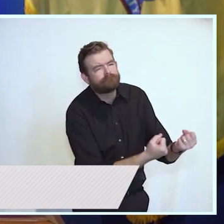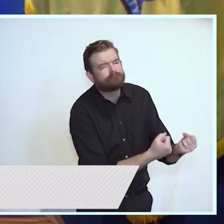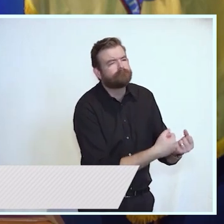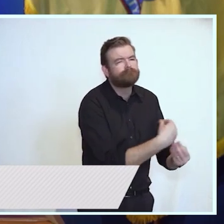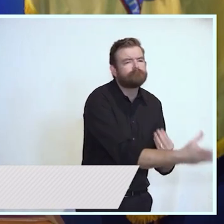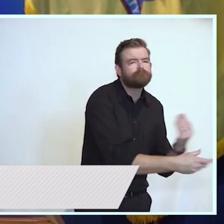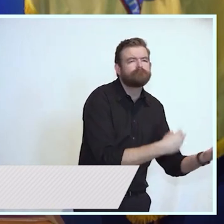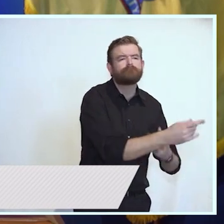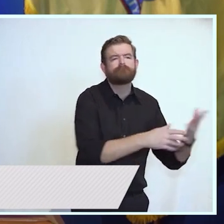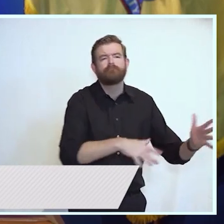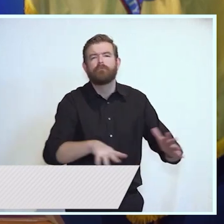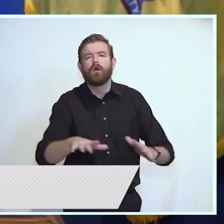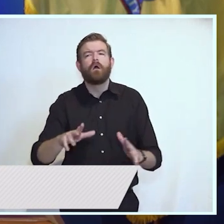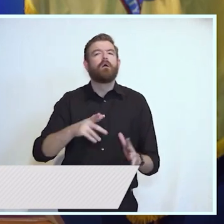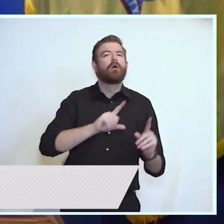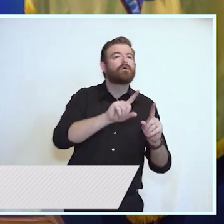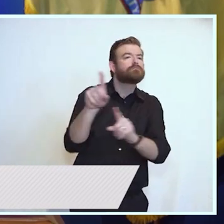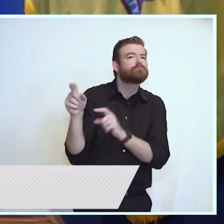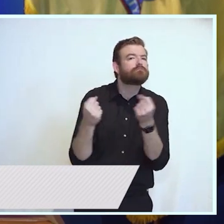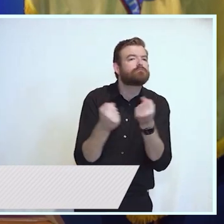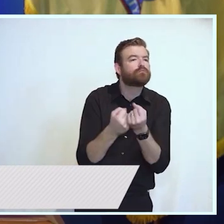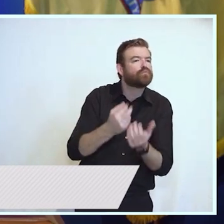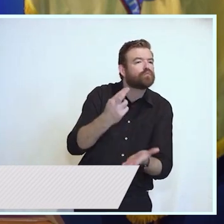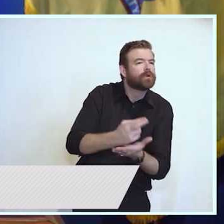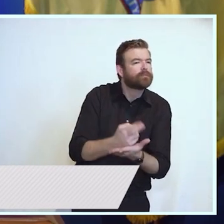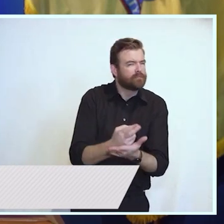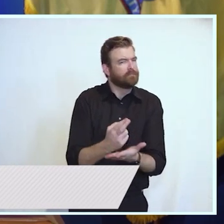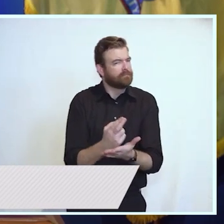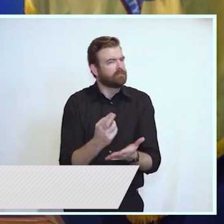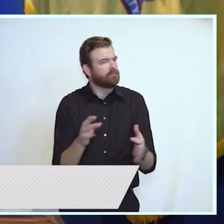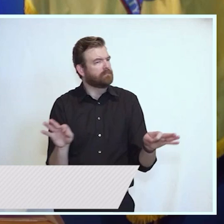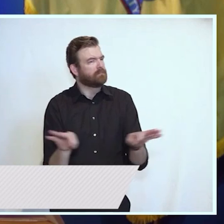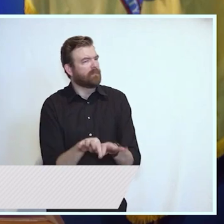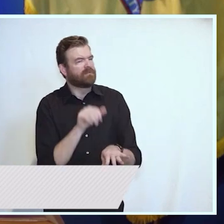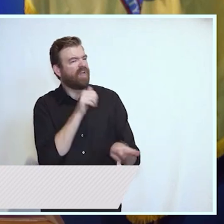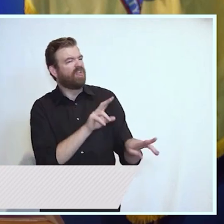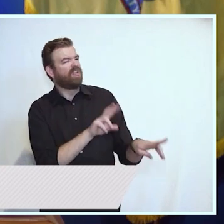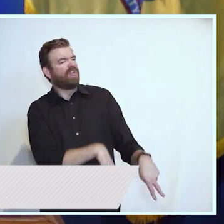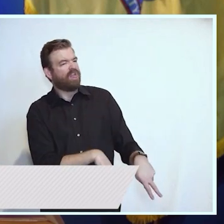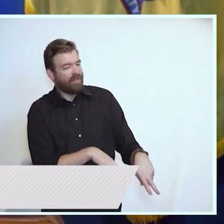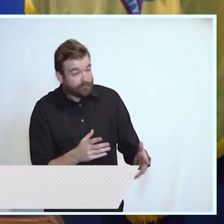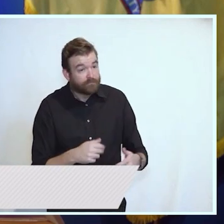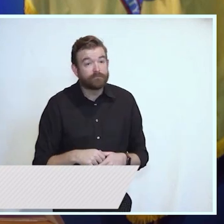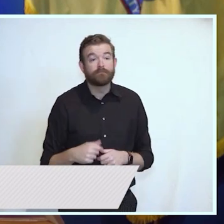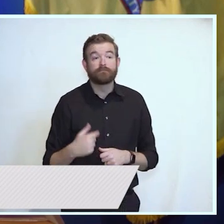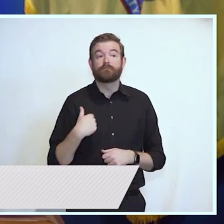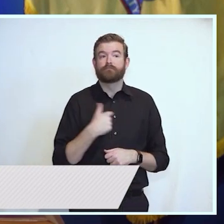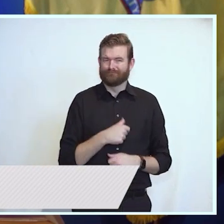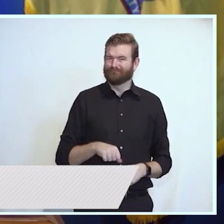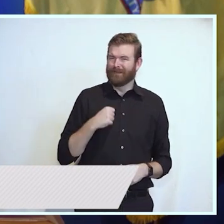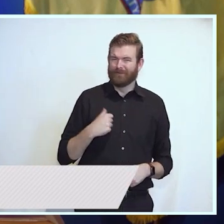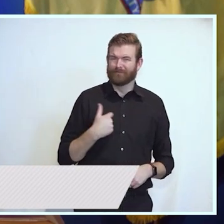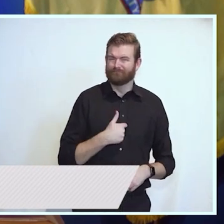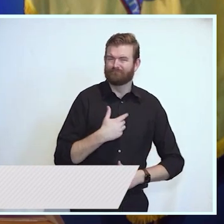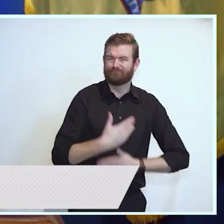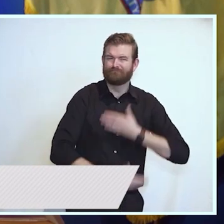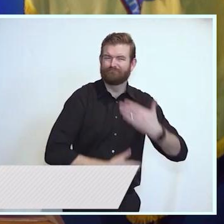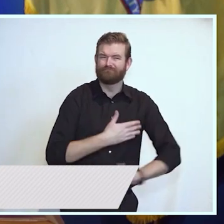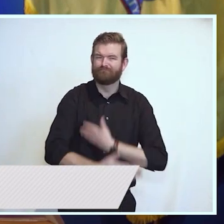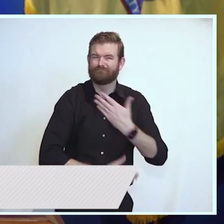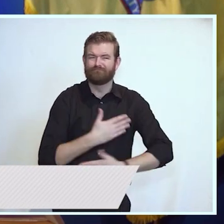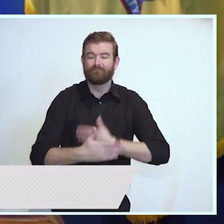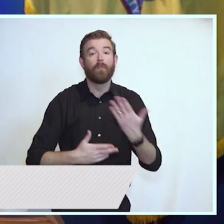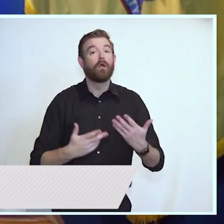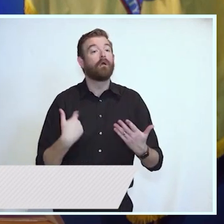we are proud of the progress we are making, this critical work is far from done and it will continue. We continue to lose